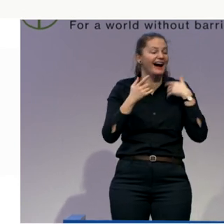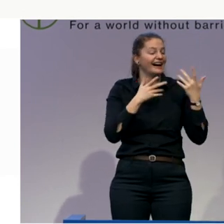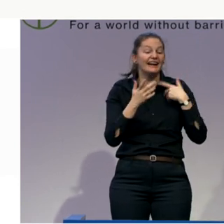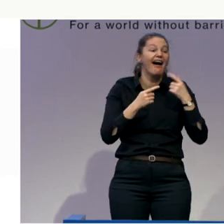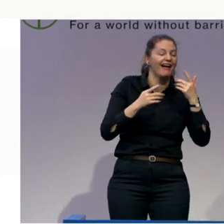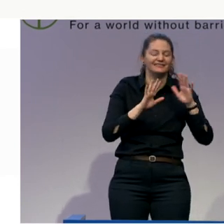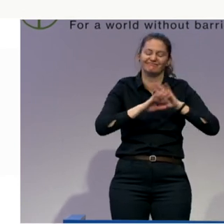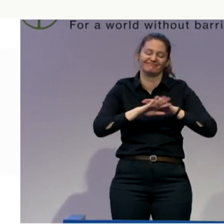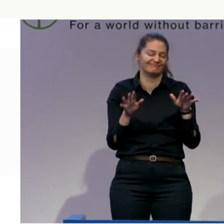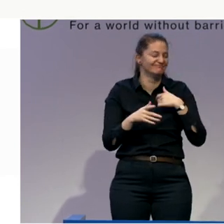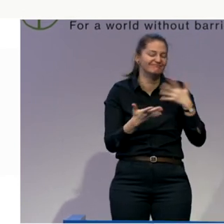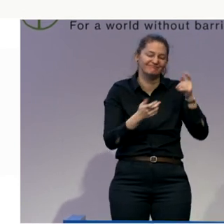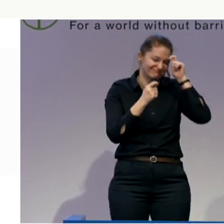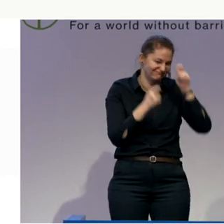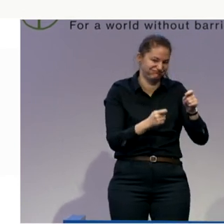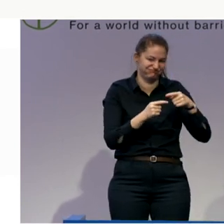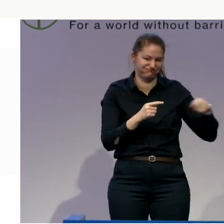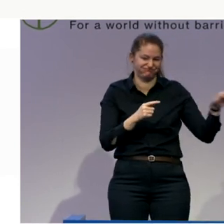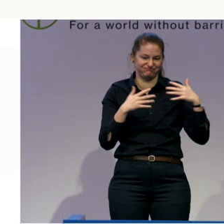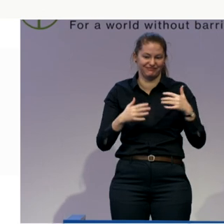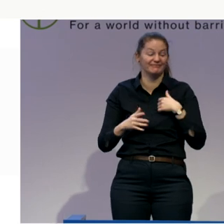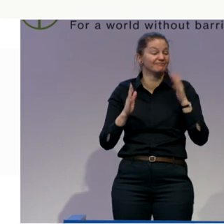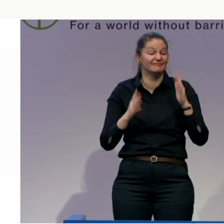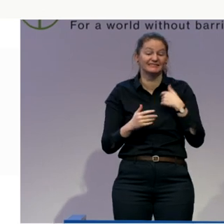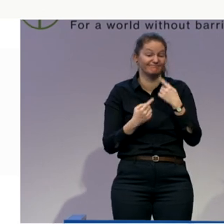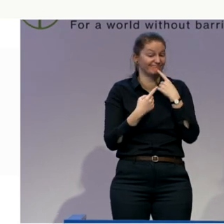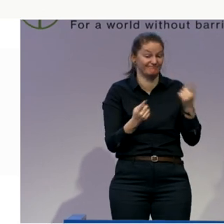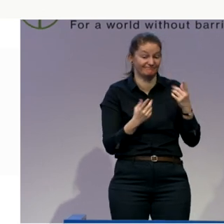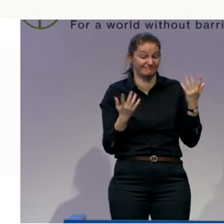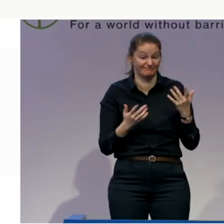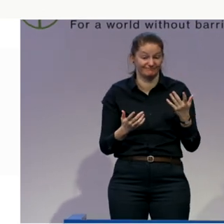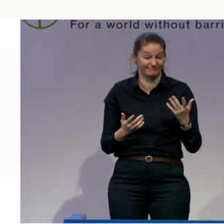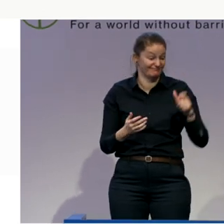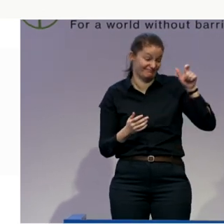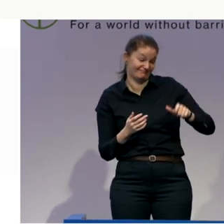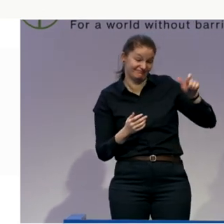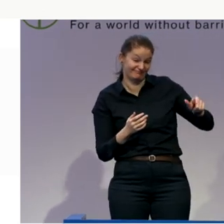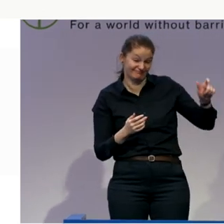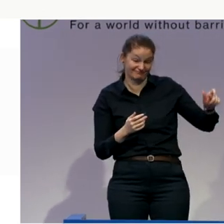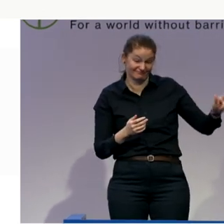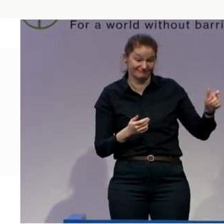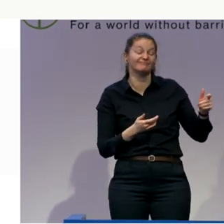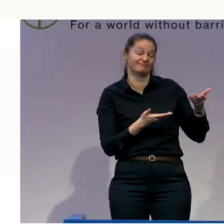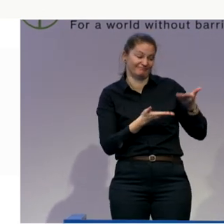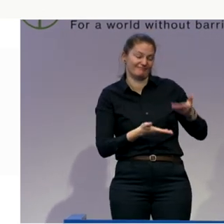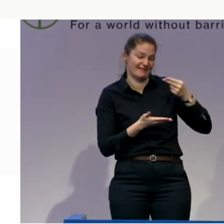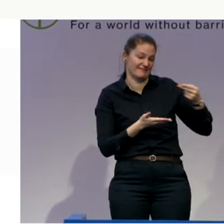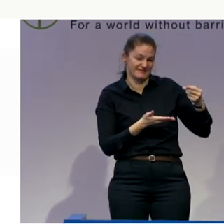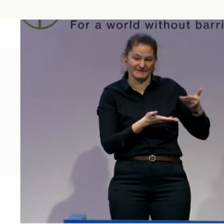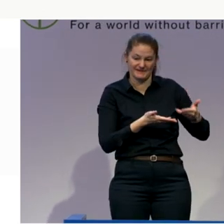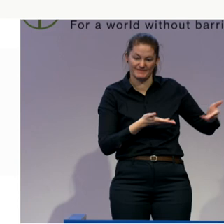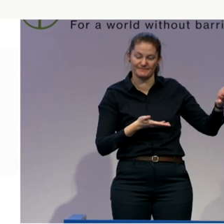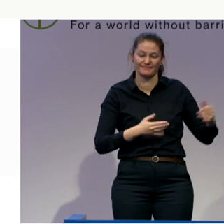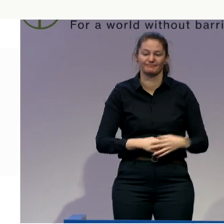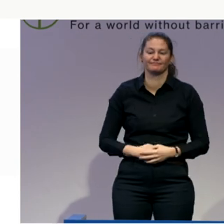not going to say anything more except to introduce my fellow panelists. I have